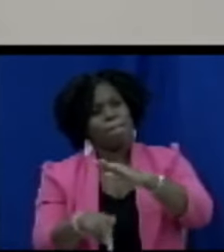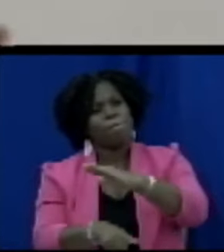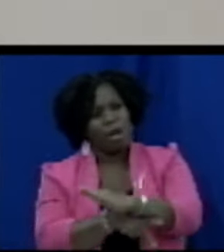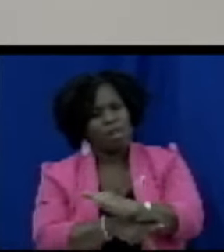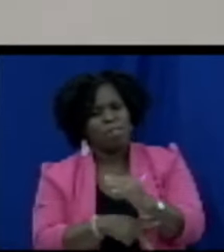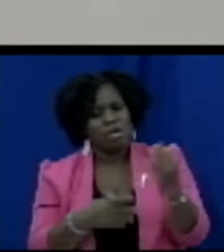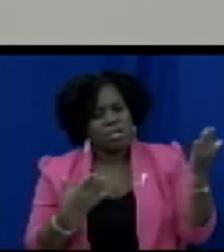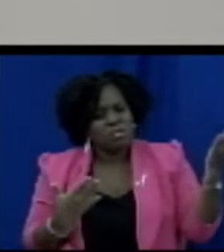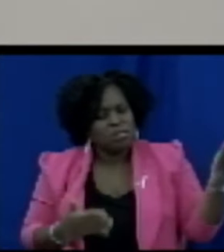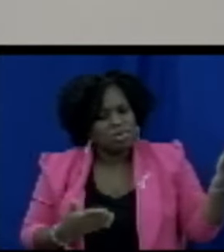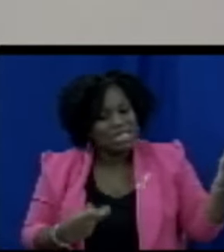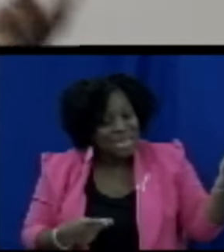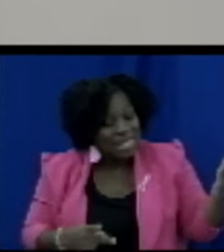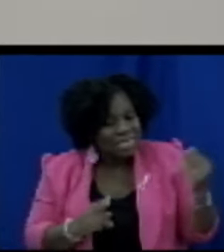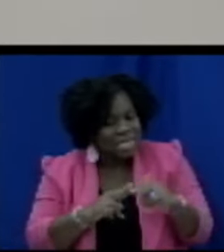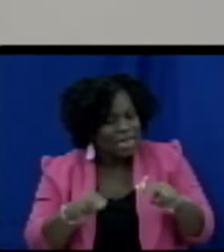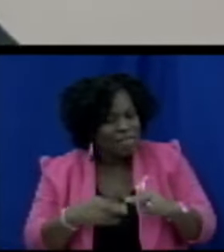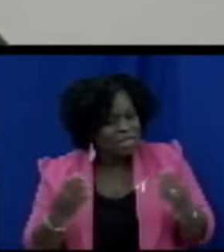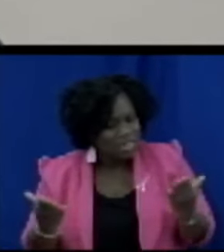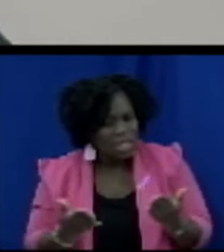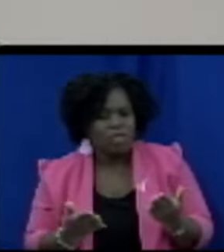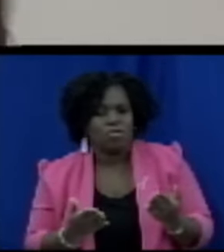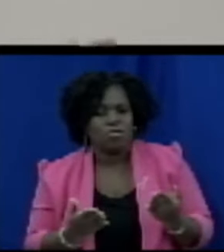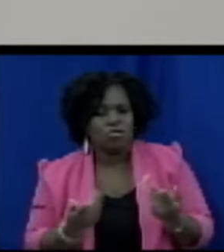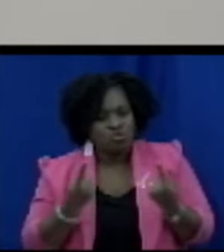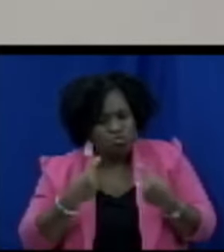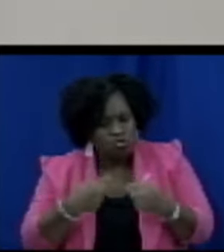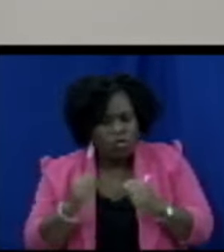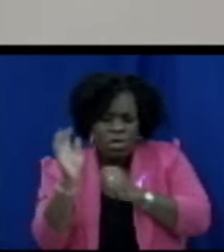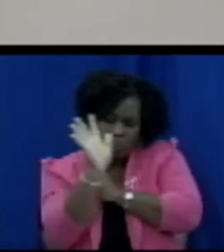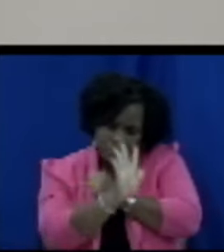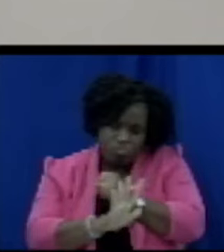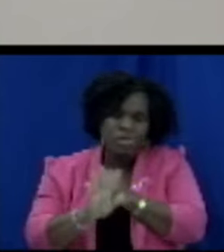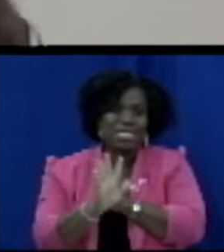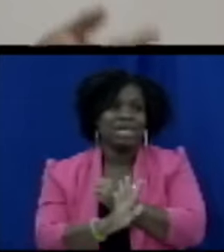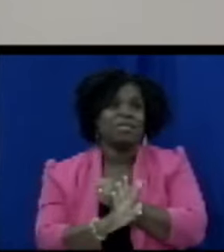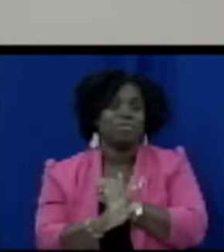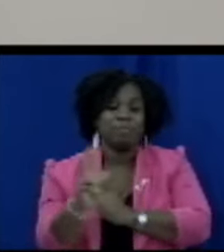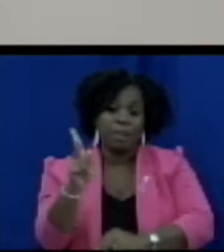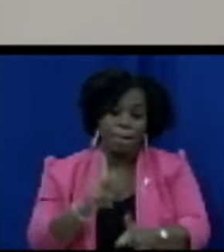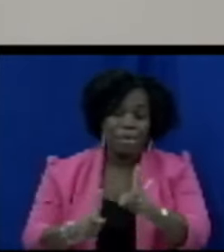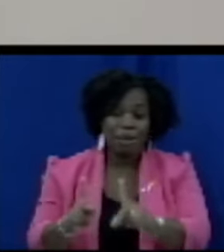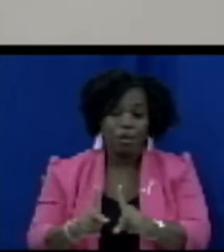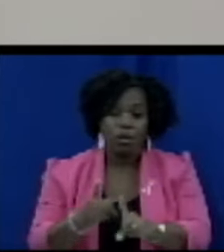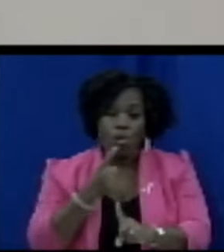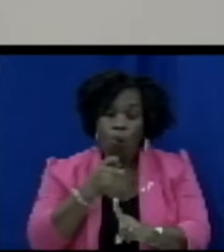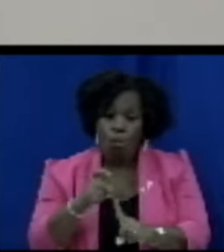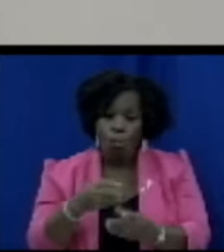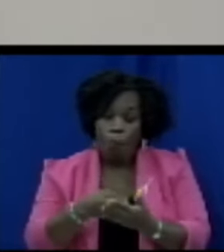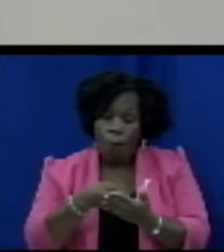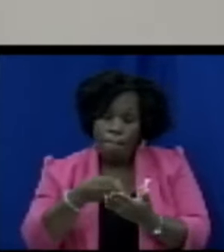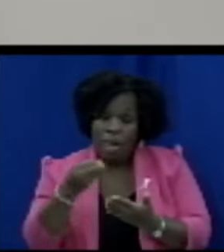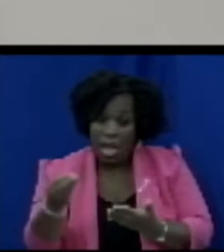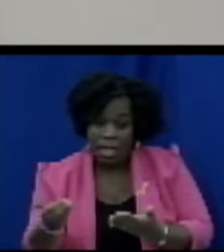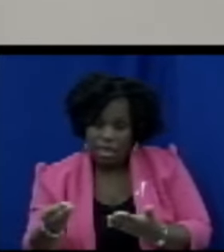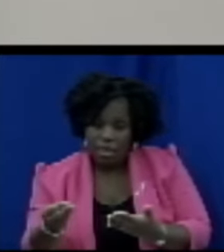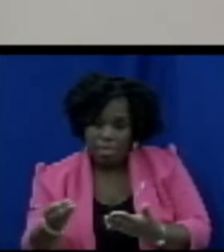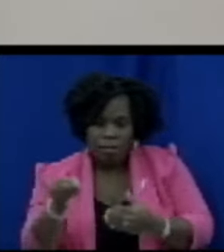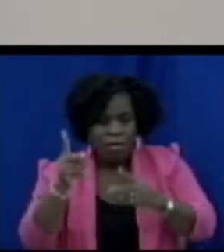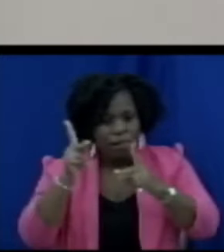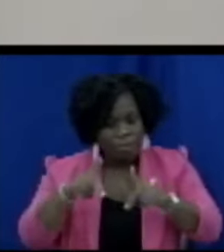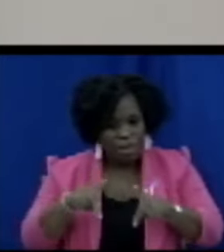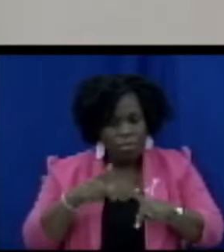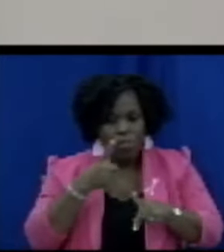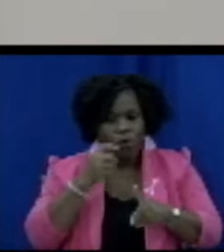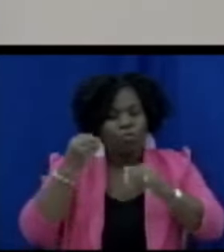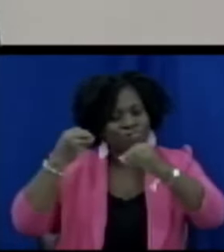we are seeking to protect our consumer seeking to protect our businesses seeking to protect all of us to ensure that we have